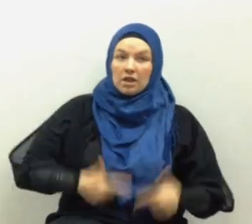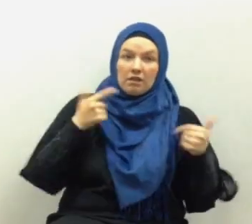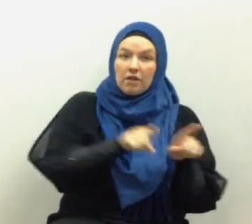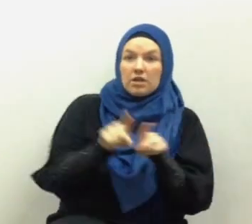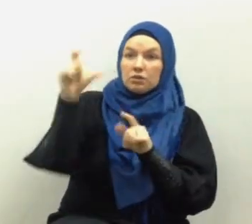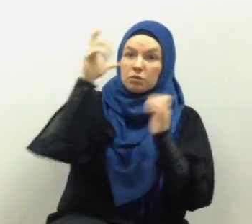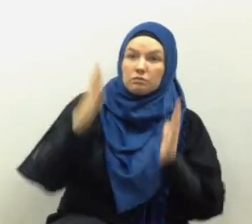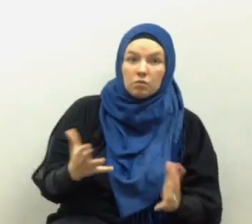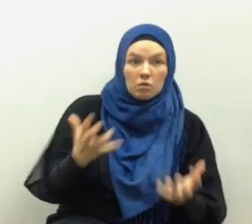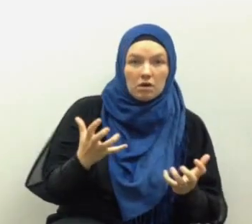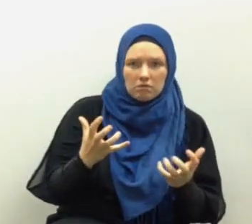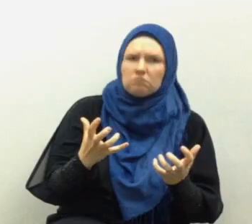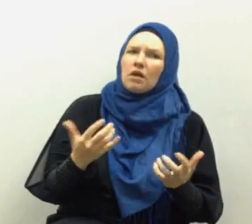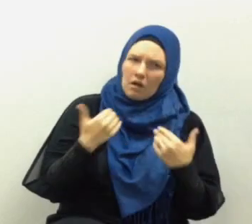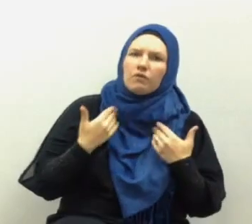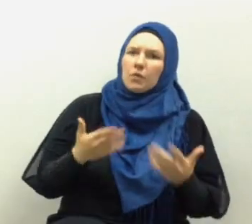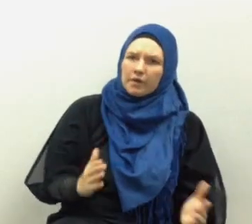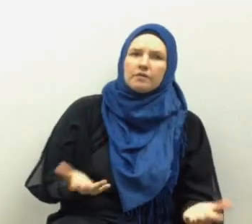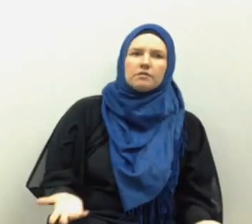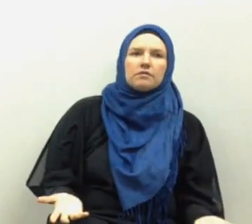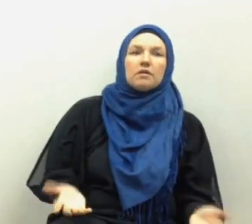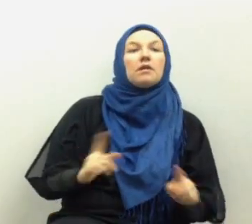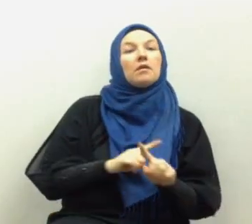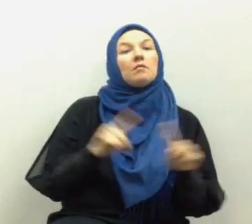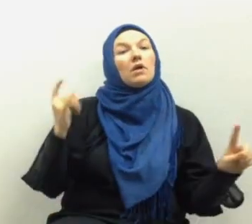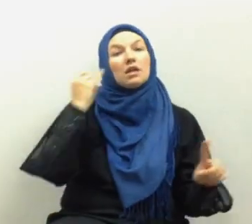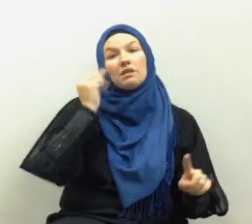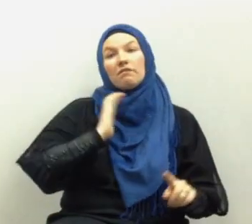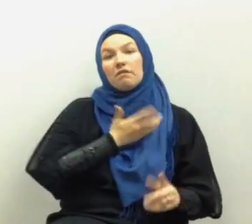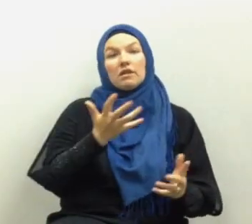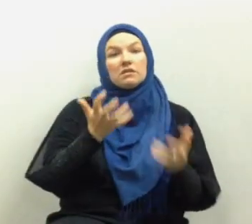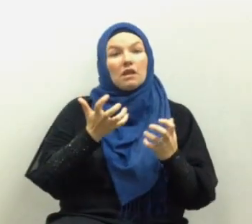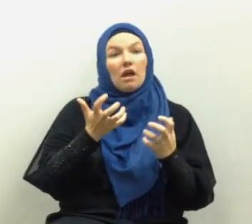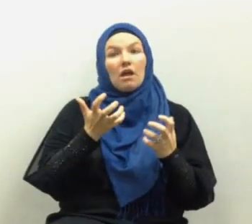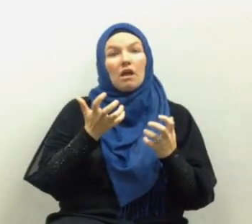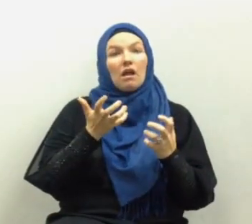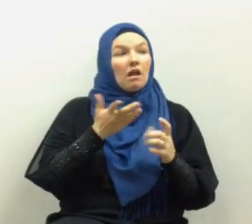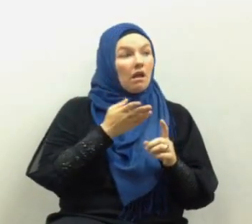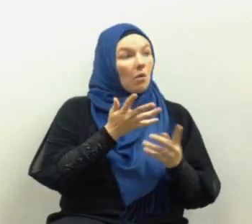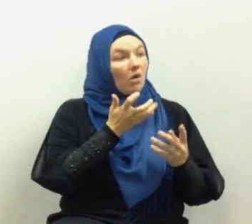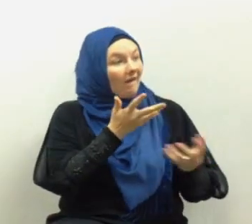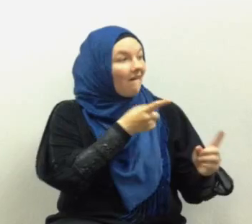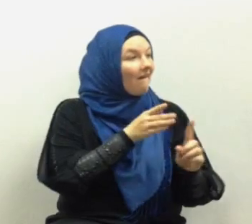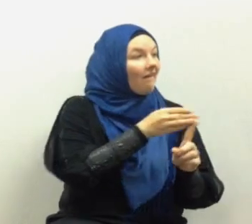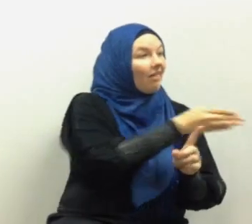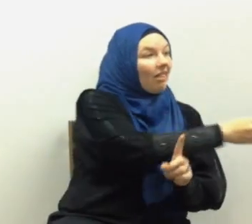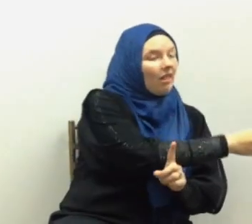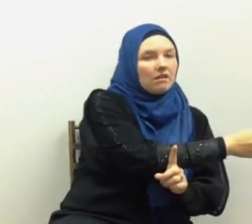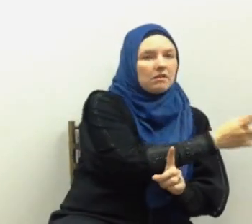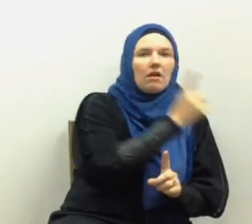live as Muslims there is a way but if our desire and direction is somewhere else